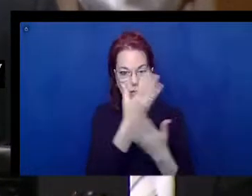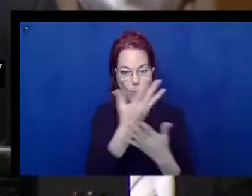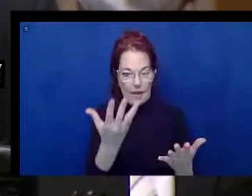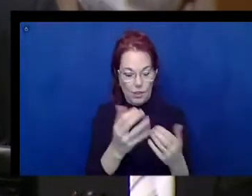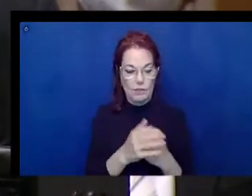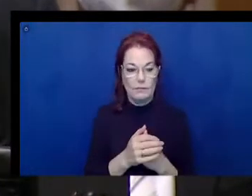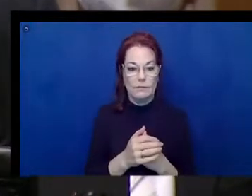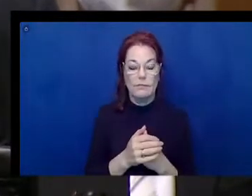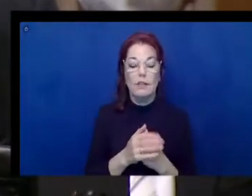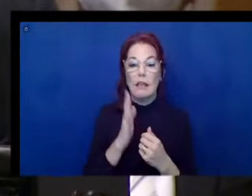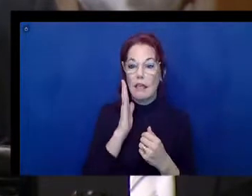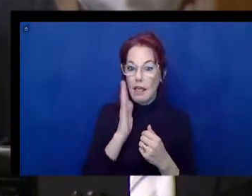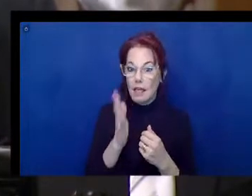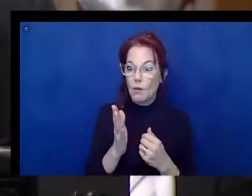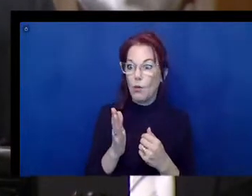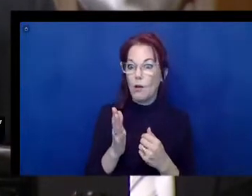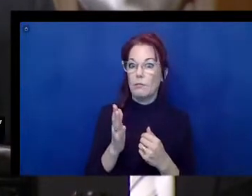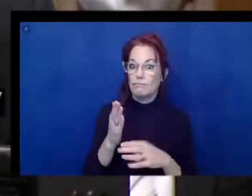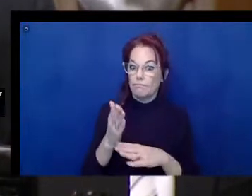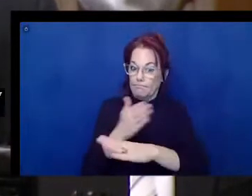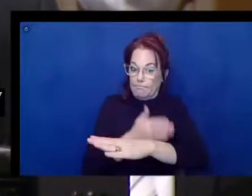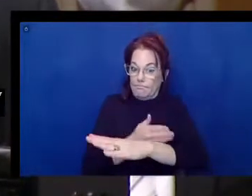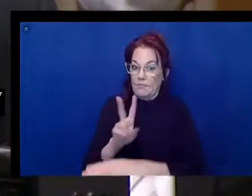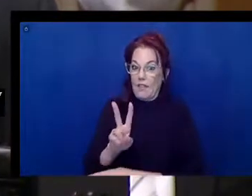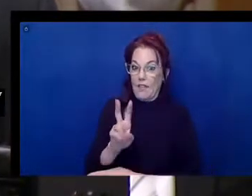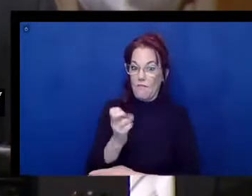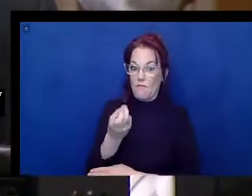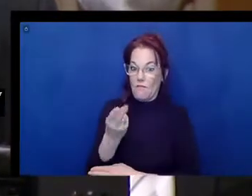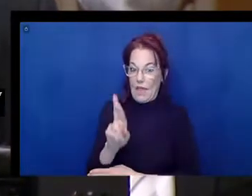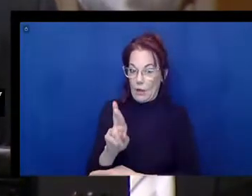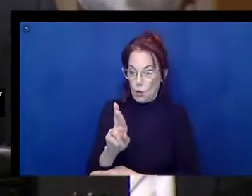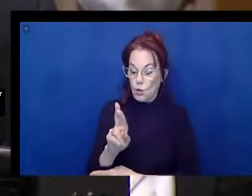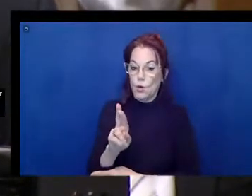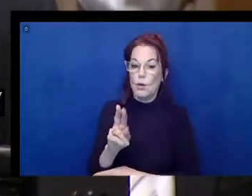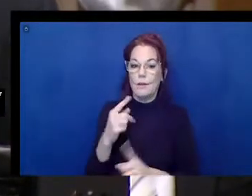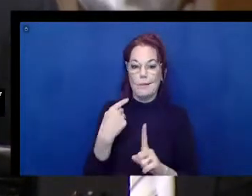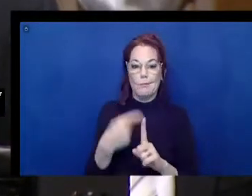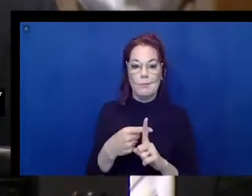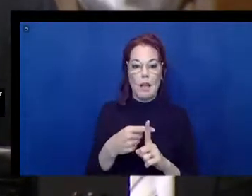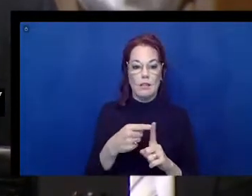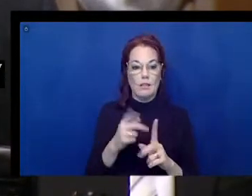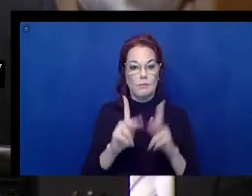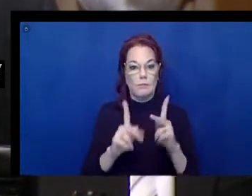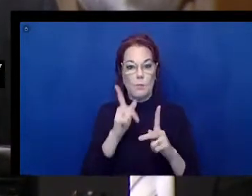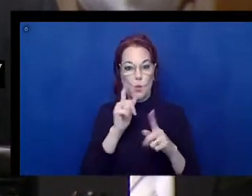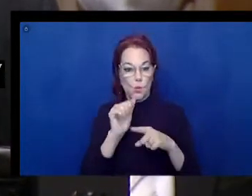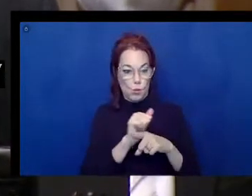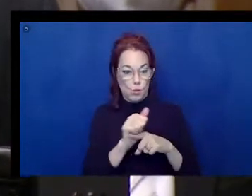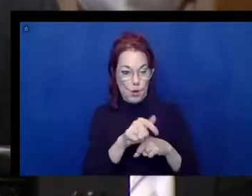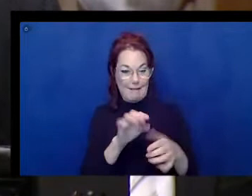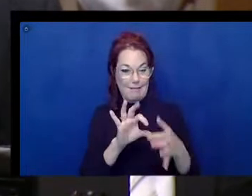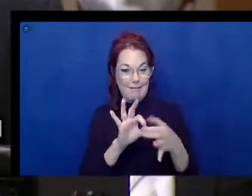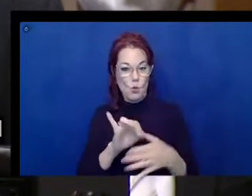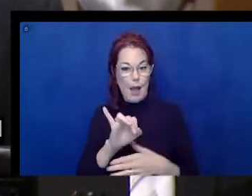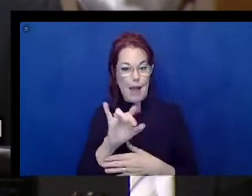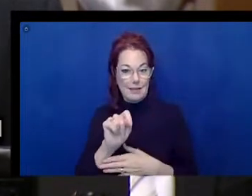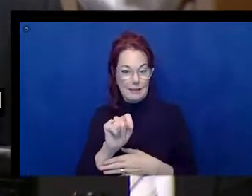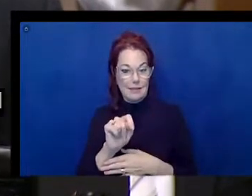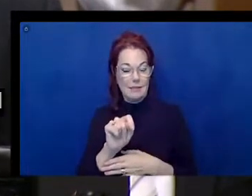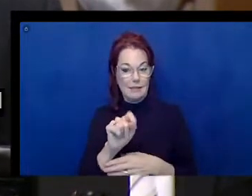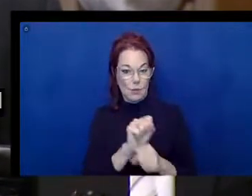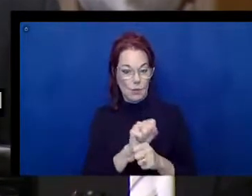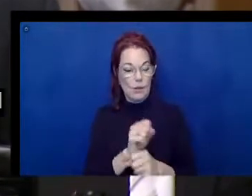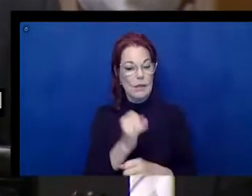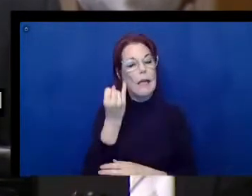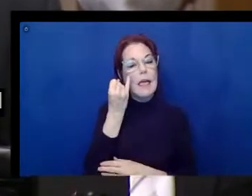the vendor's production of accessible materials, but also the training of individuals in the IT profession. Because a person who learns to program and